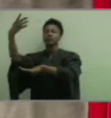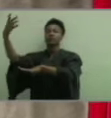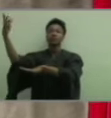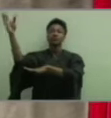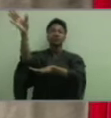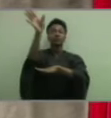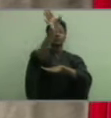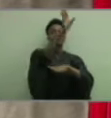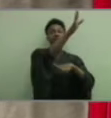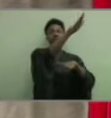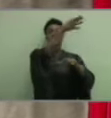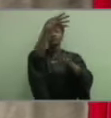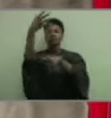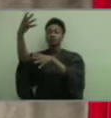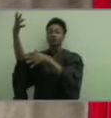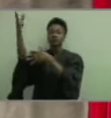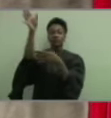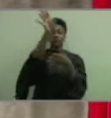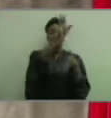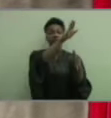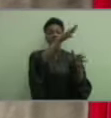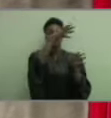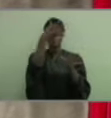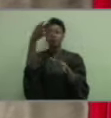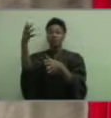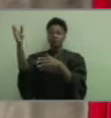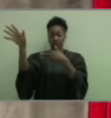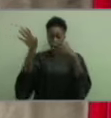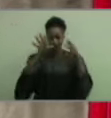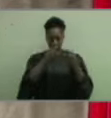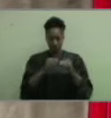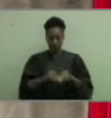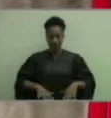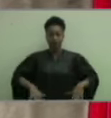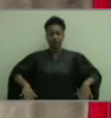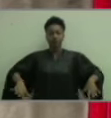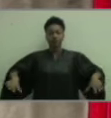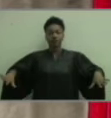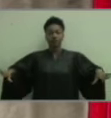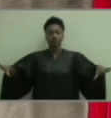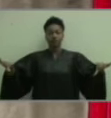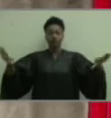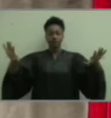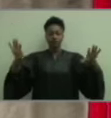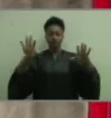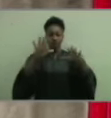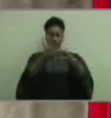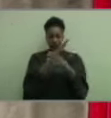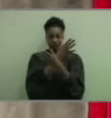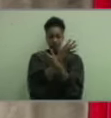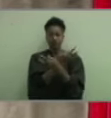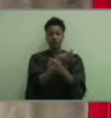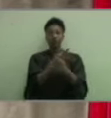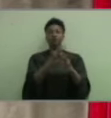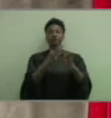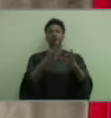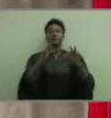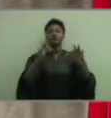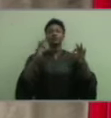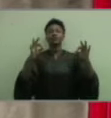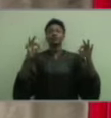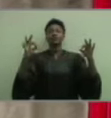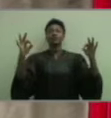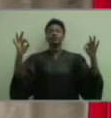o'er the land of the free